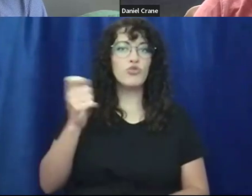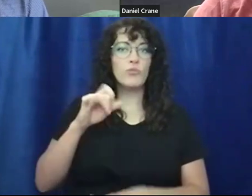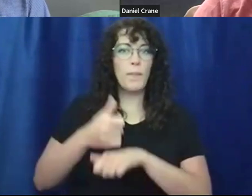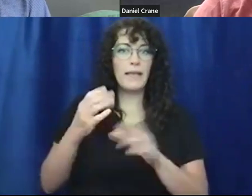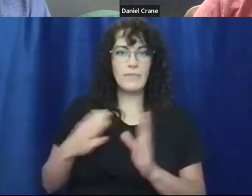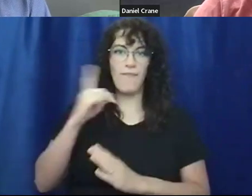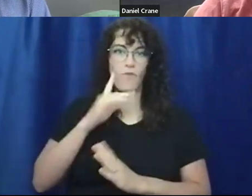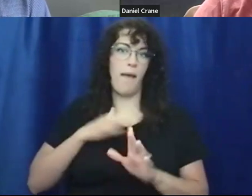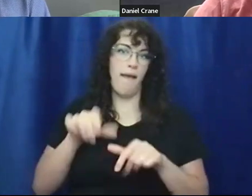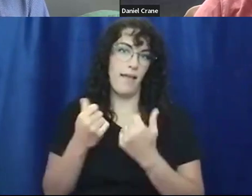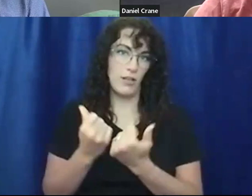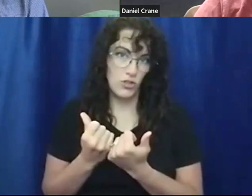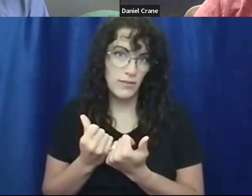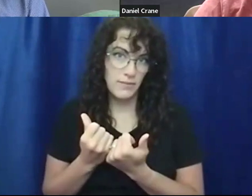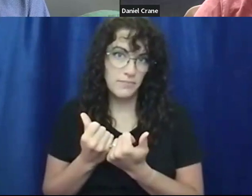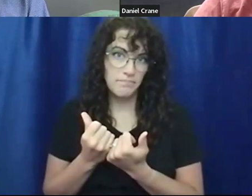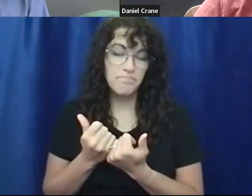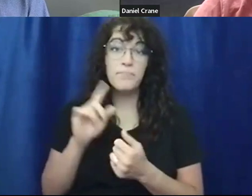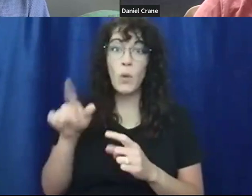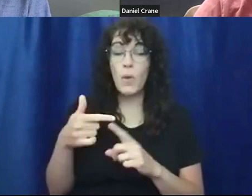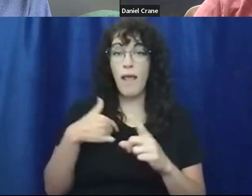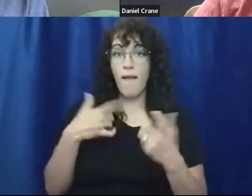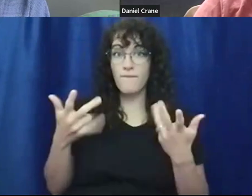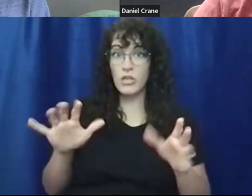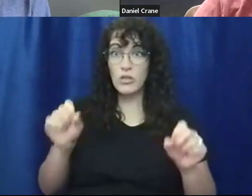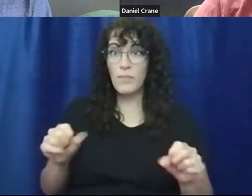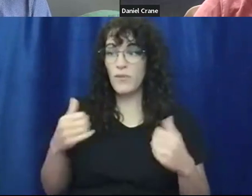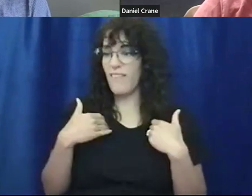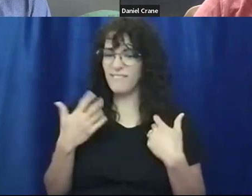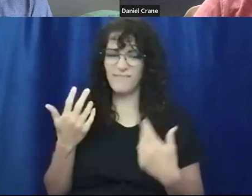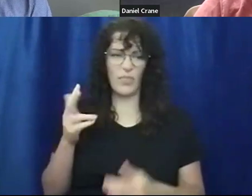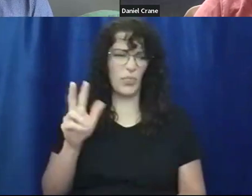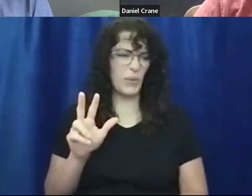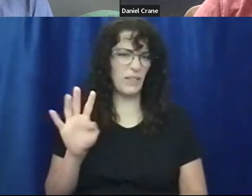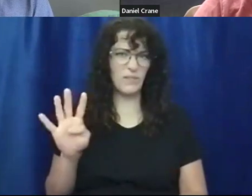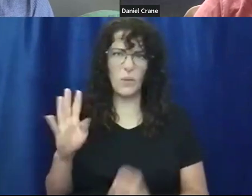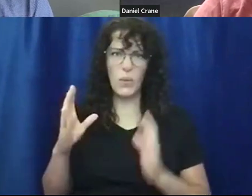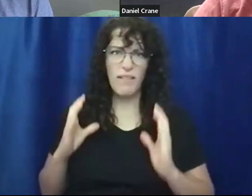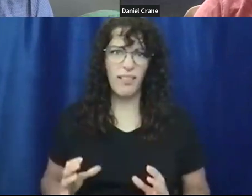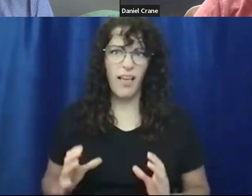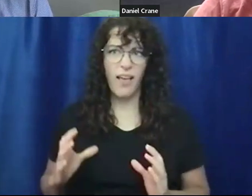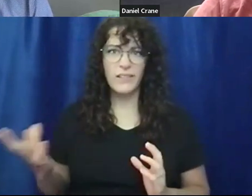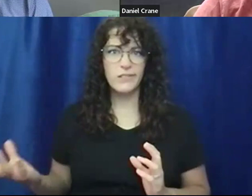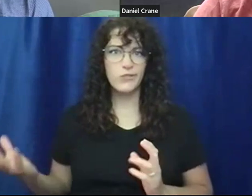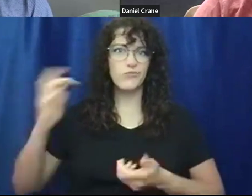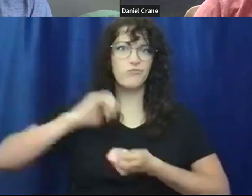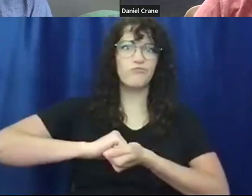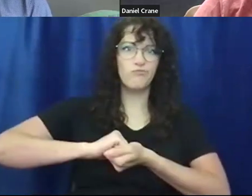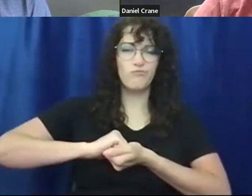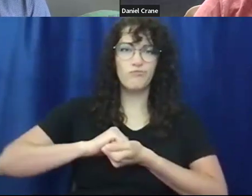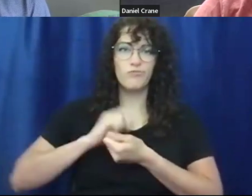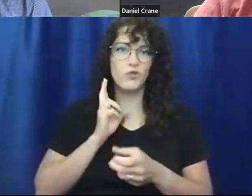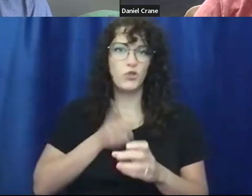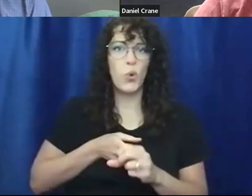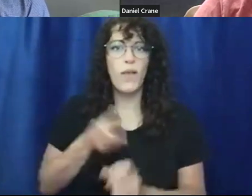agency. So once I was able to get maybe three or four clients on board with a subscription and I